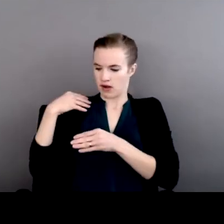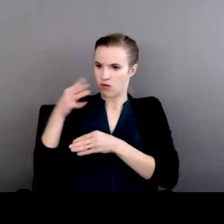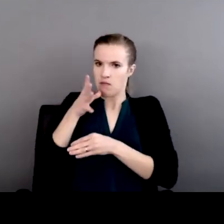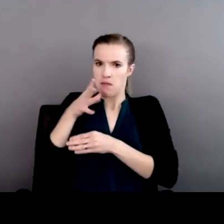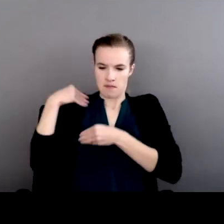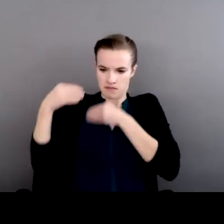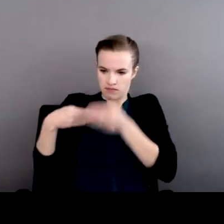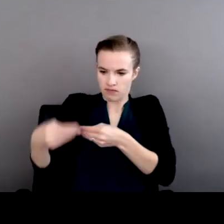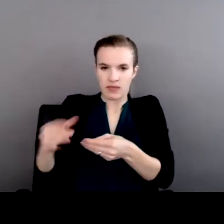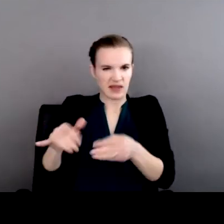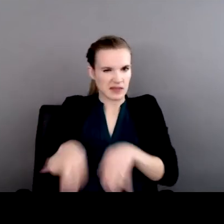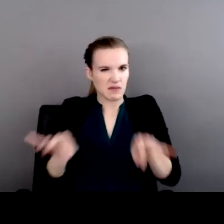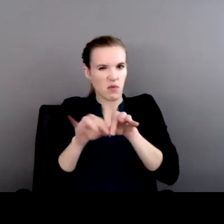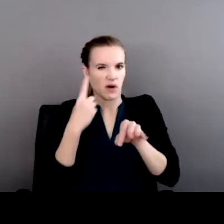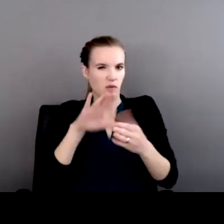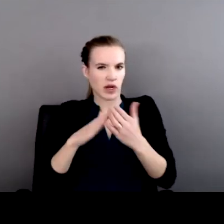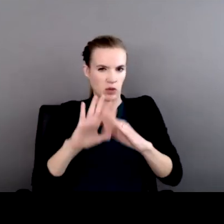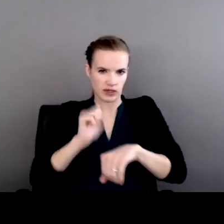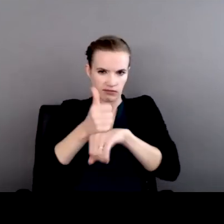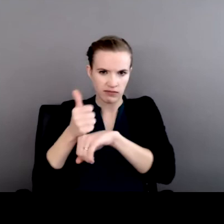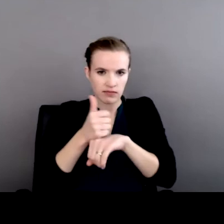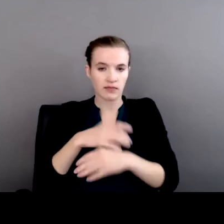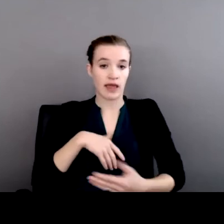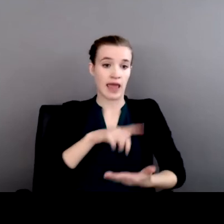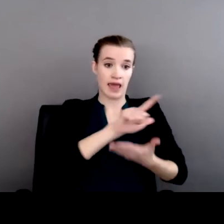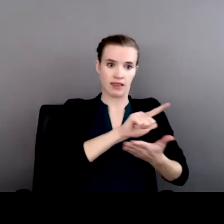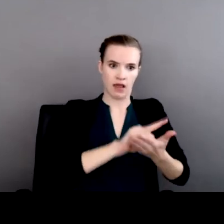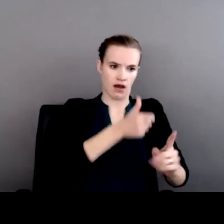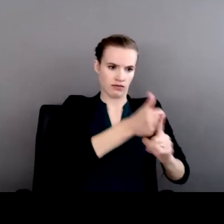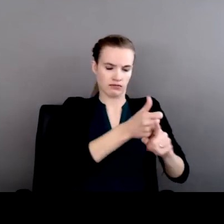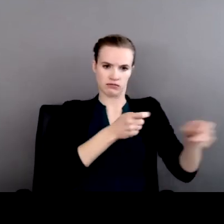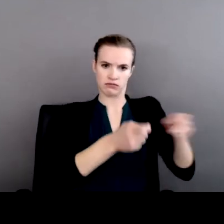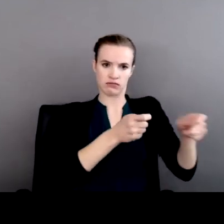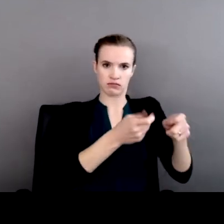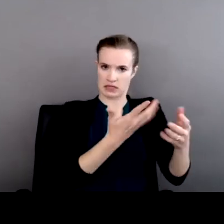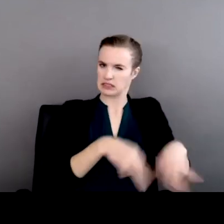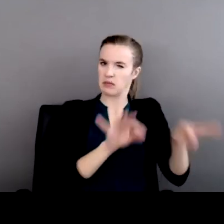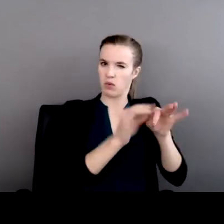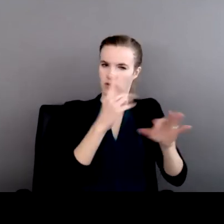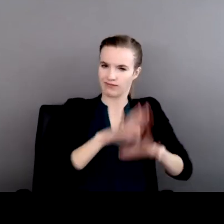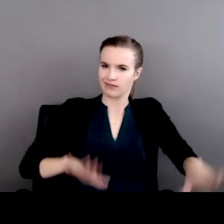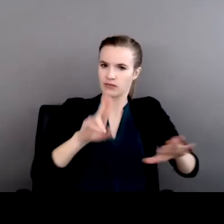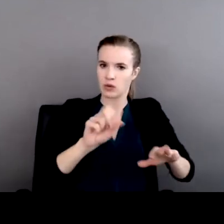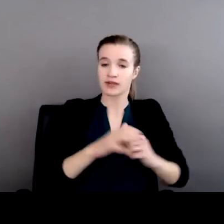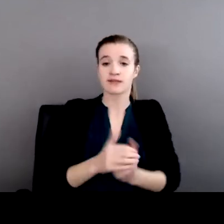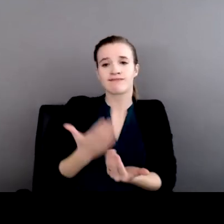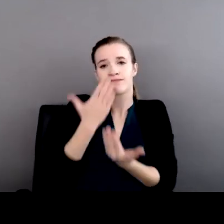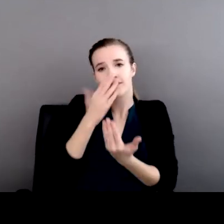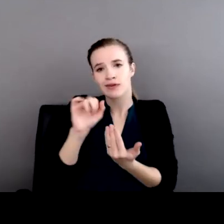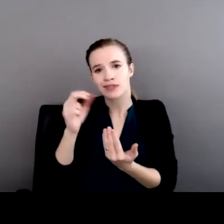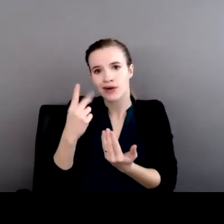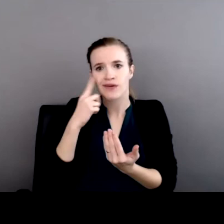law, governance for many tribal communities in the United States. So thank you, Sarah, for that chapter, for that book and for your work.